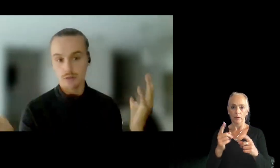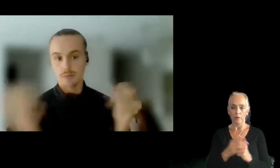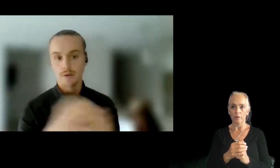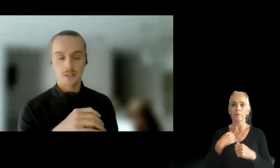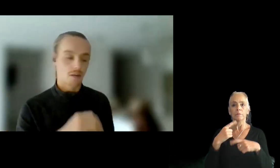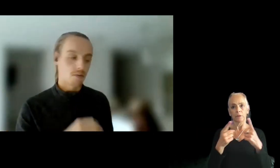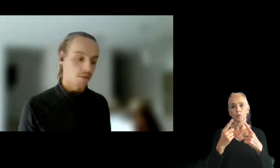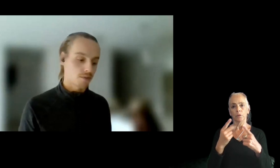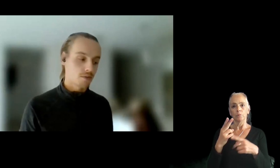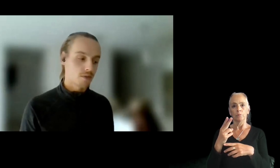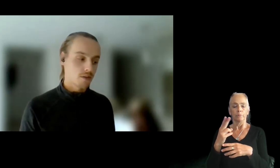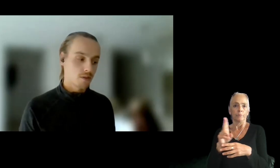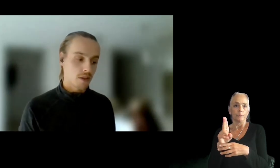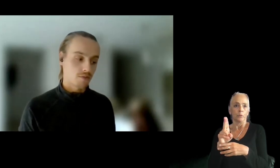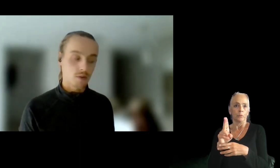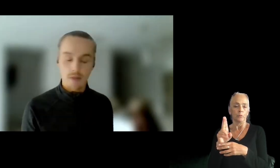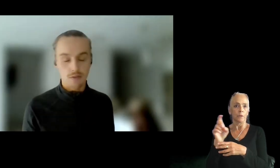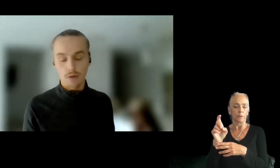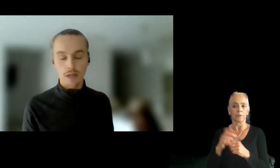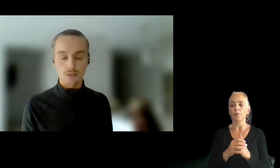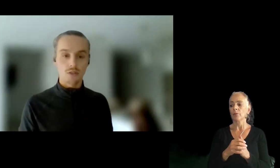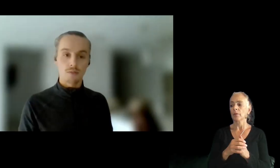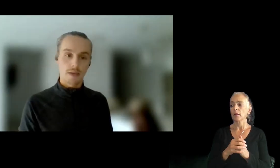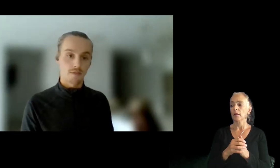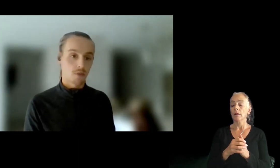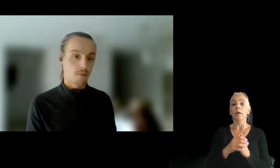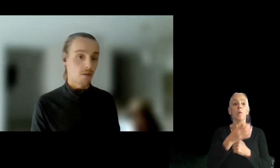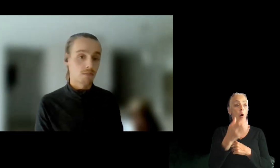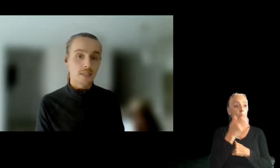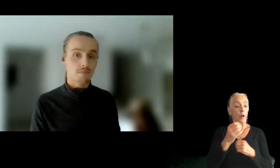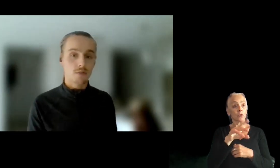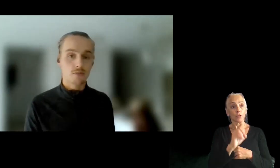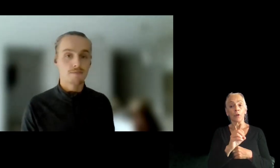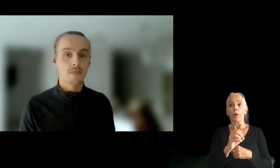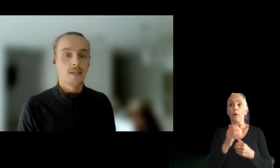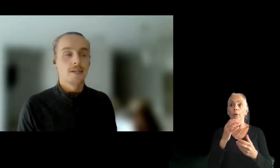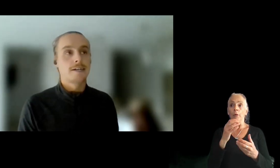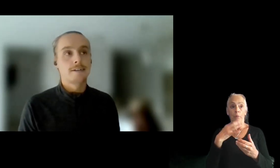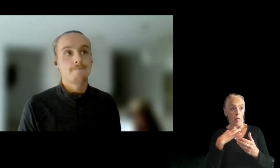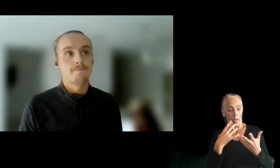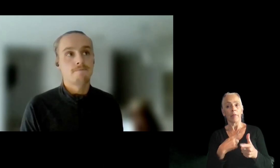different user experience. So, I would, if you're applying to a mobile studio, maybe have some mobile examples.